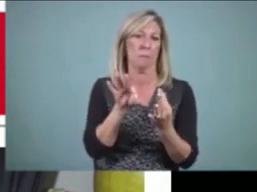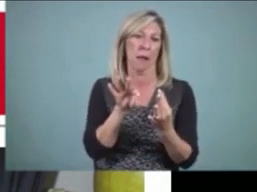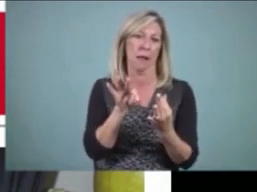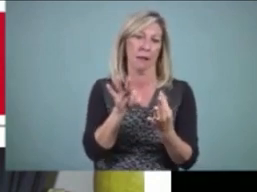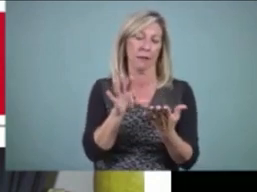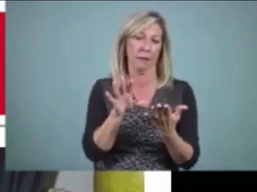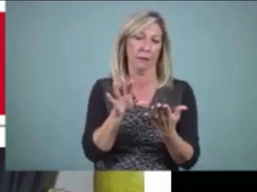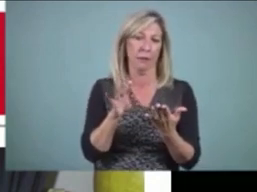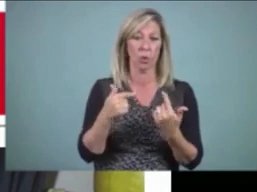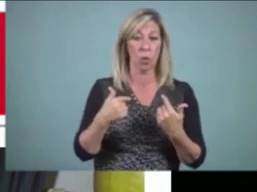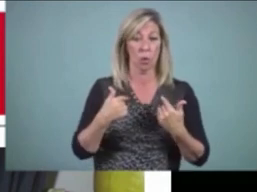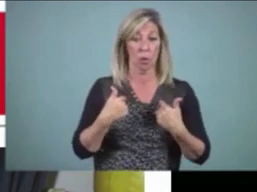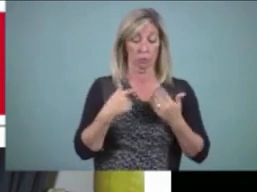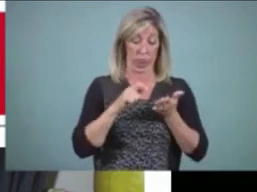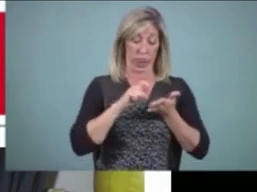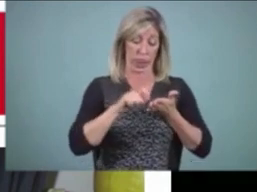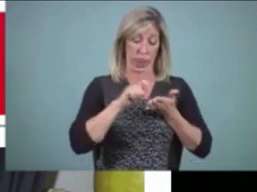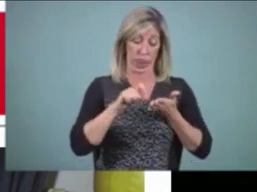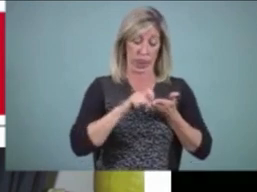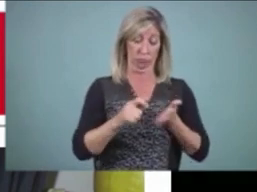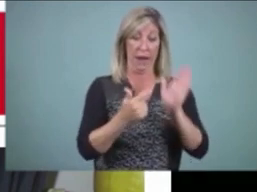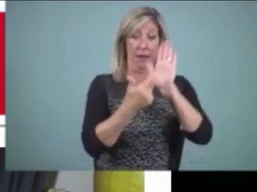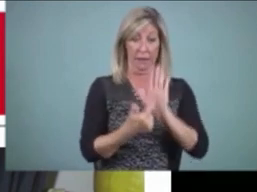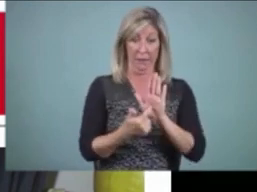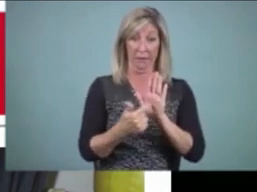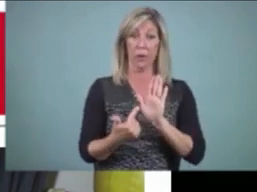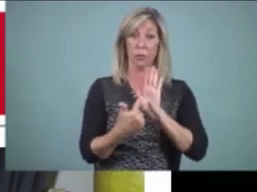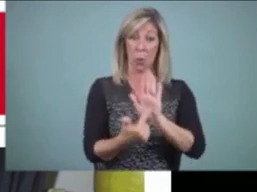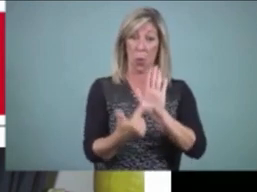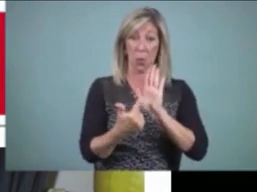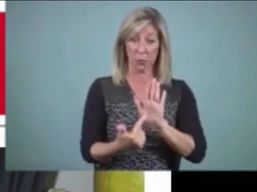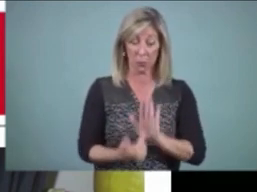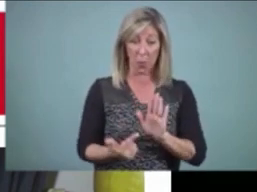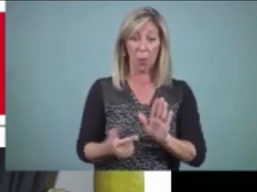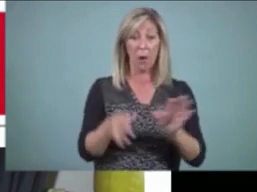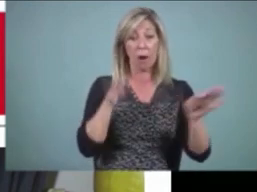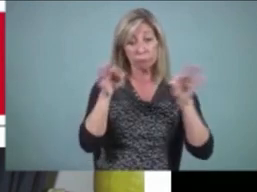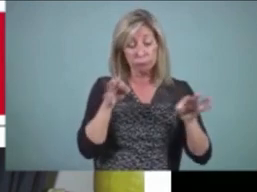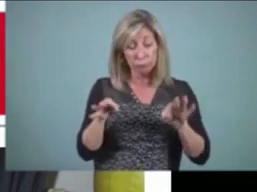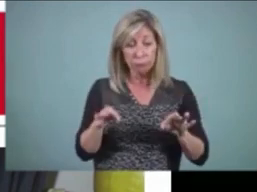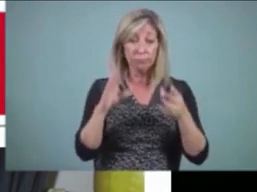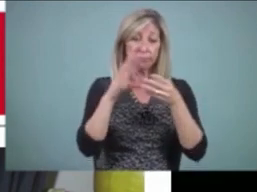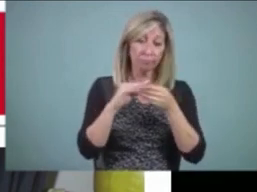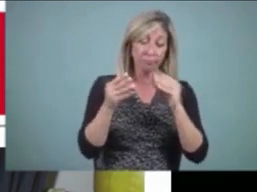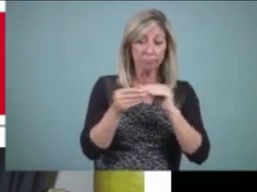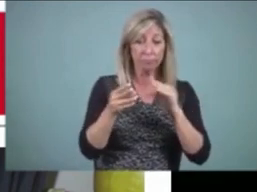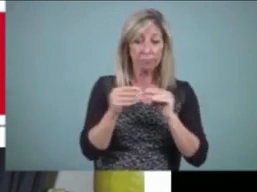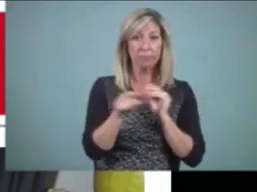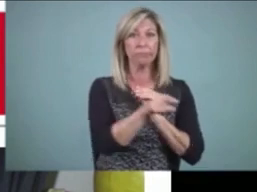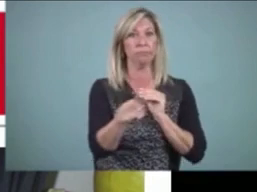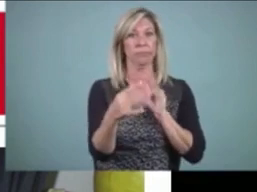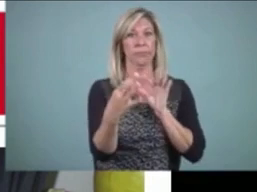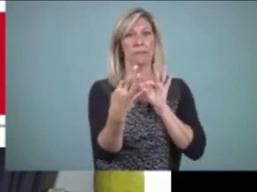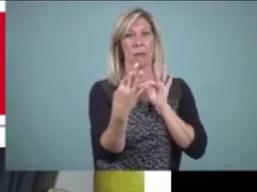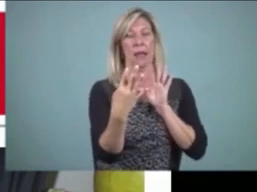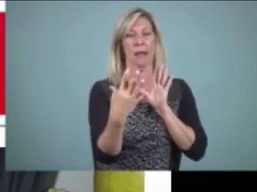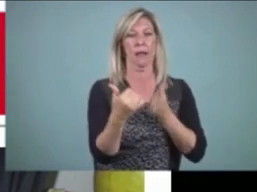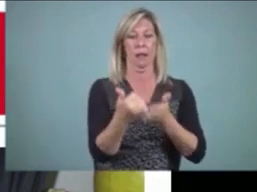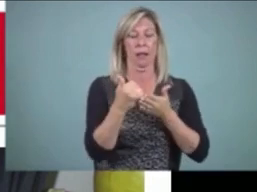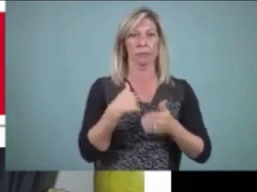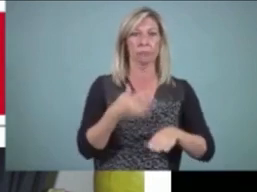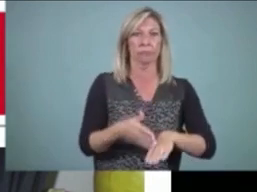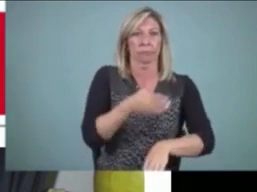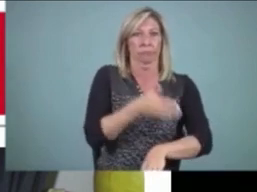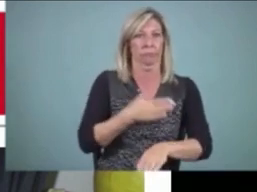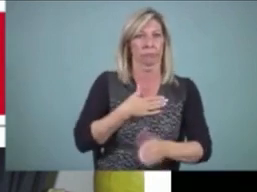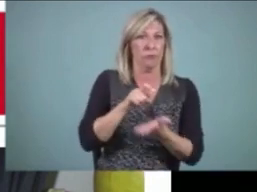you've written so that you can improve your writing. And if you think about this, when you're going to watch a video of a deaf student reading